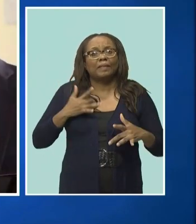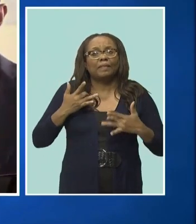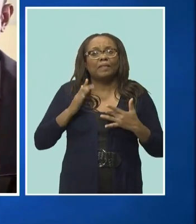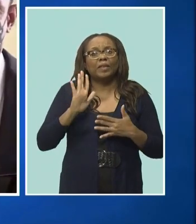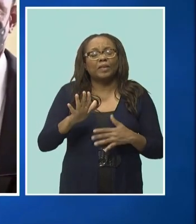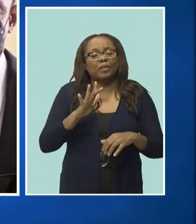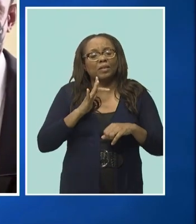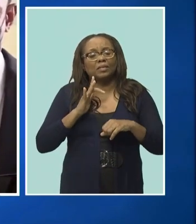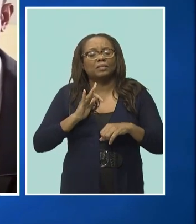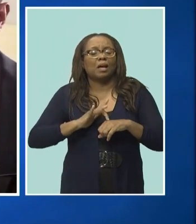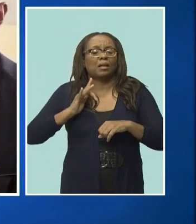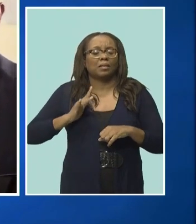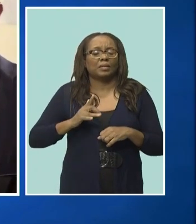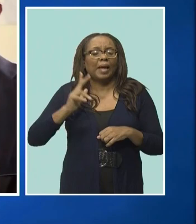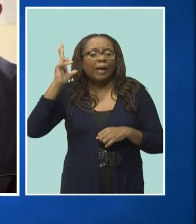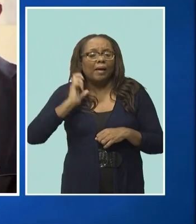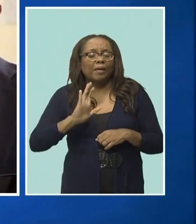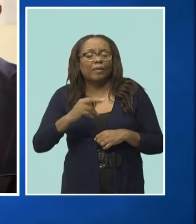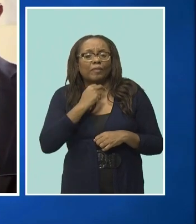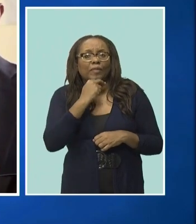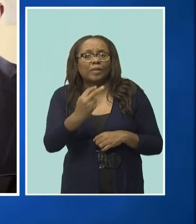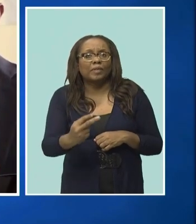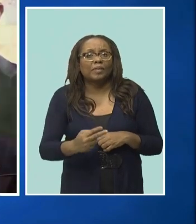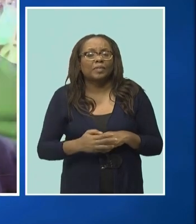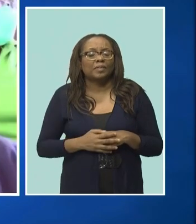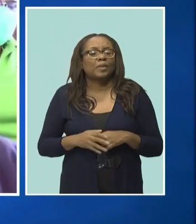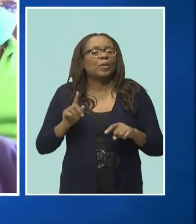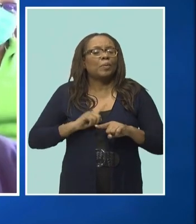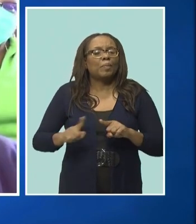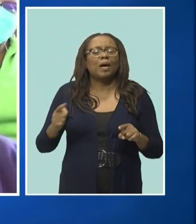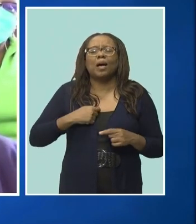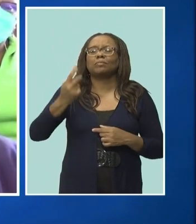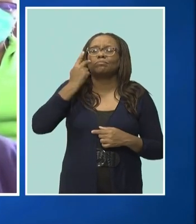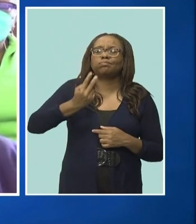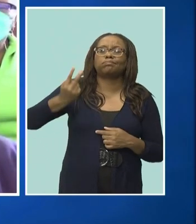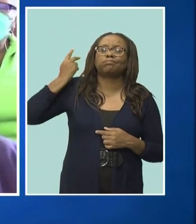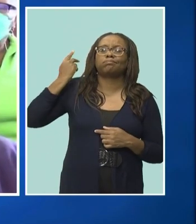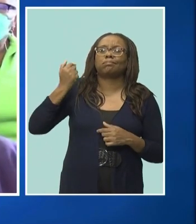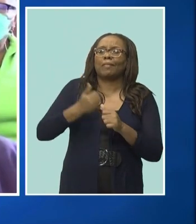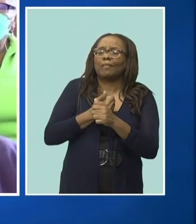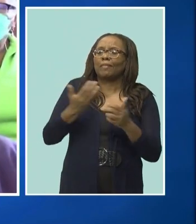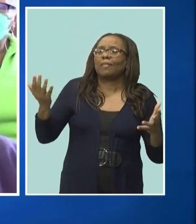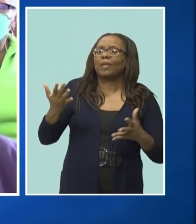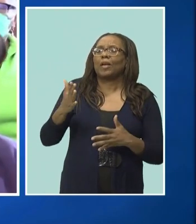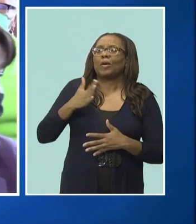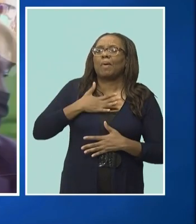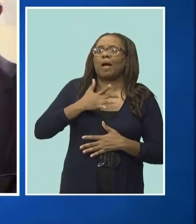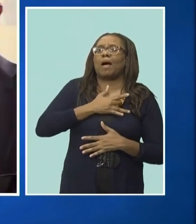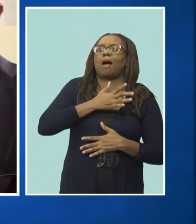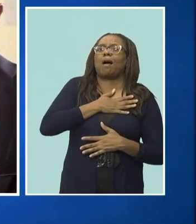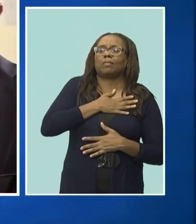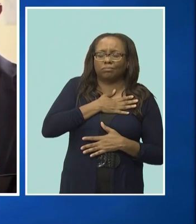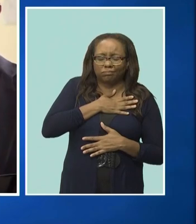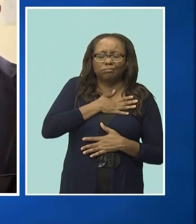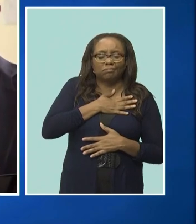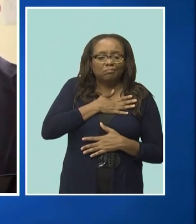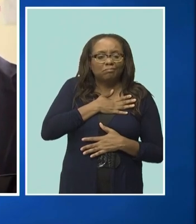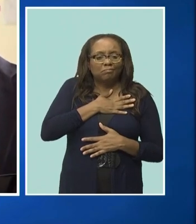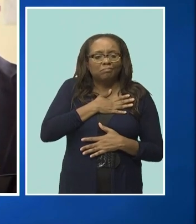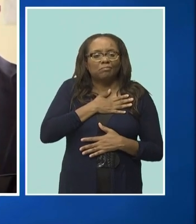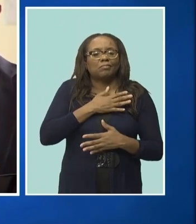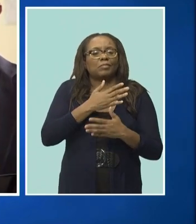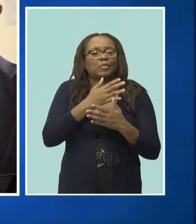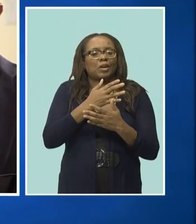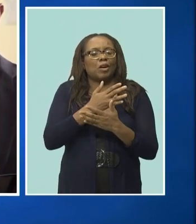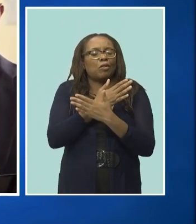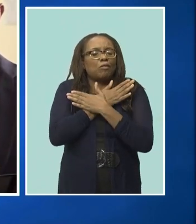hear your voice, but the fond memories of you will always be in my heart. Rest easy now, dad, and